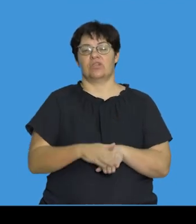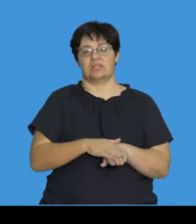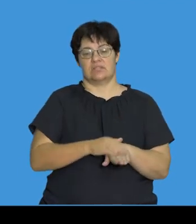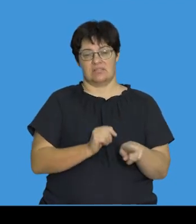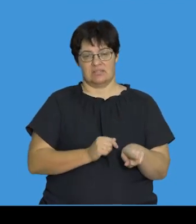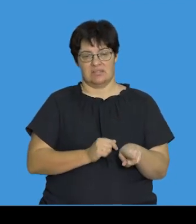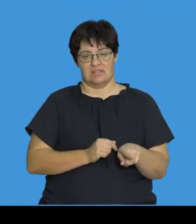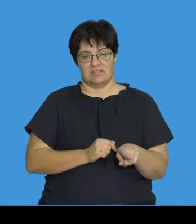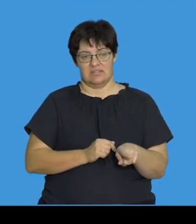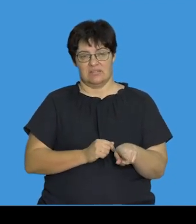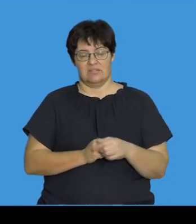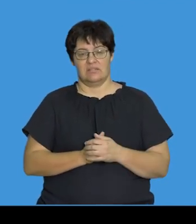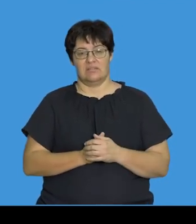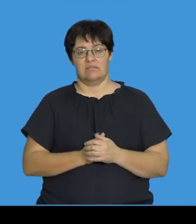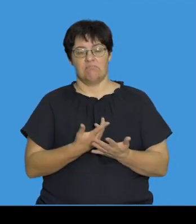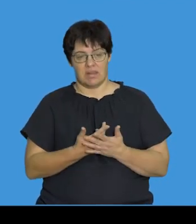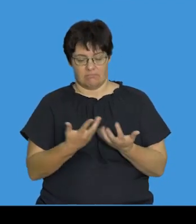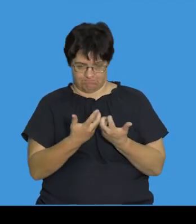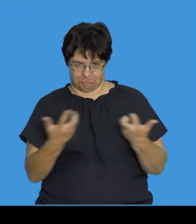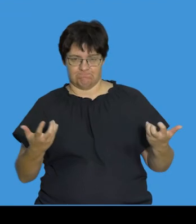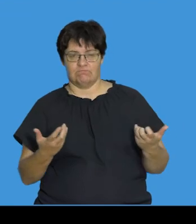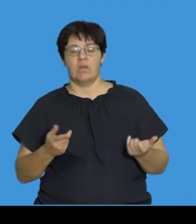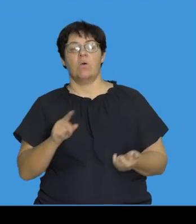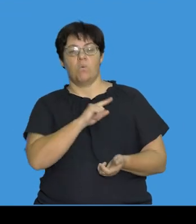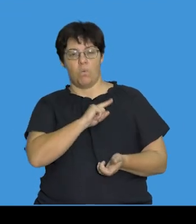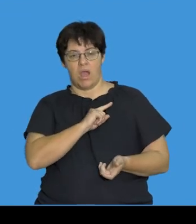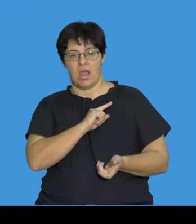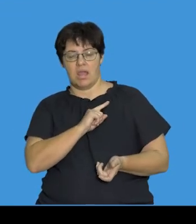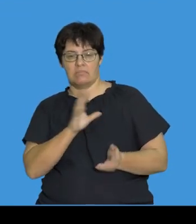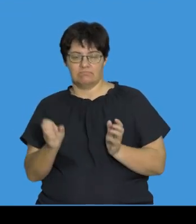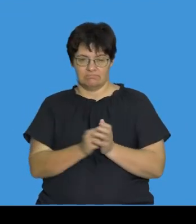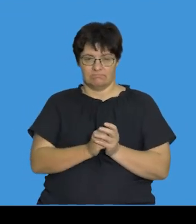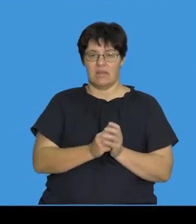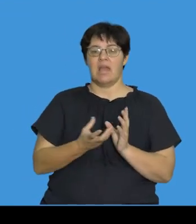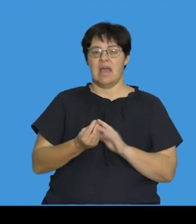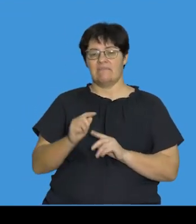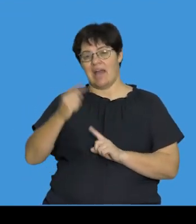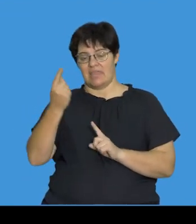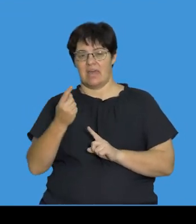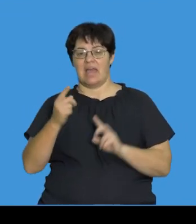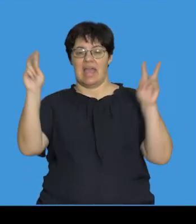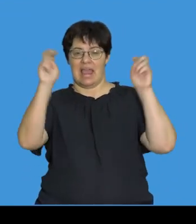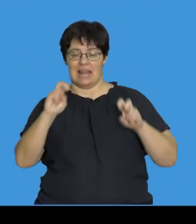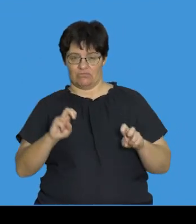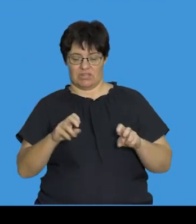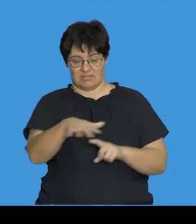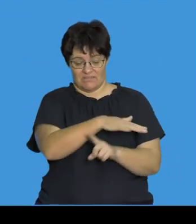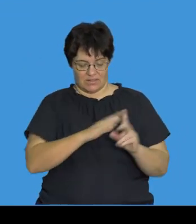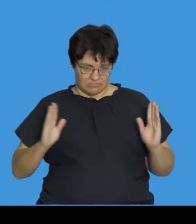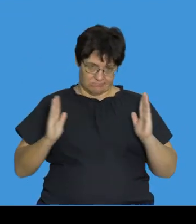charged and that it would be separated due to the attraction it may have under an electric field.